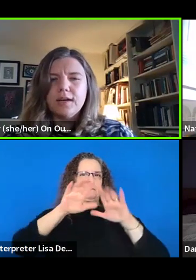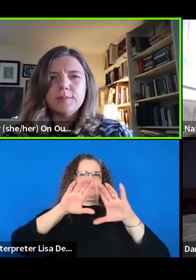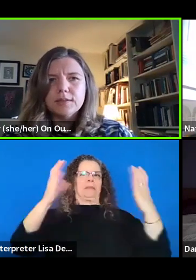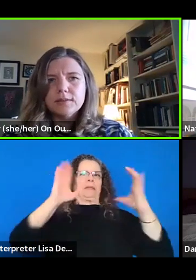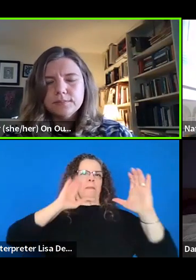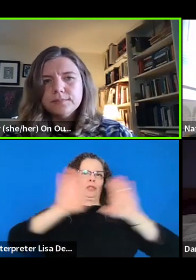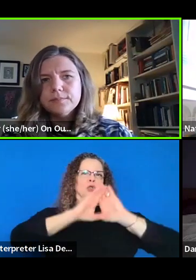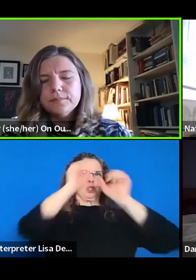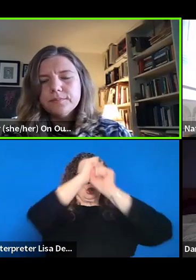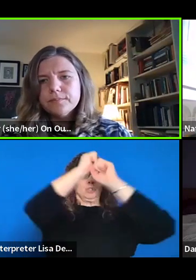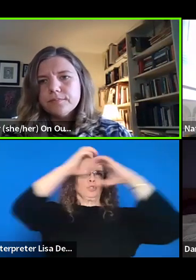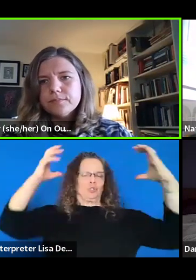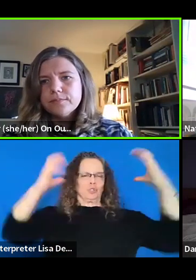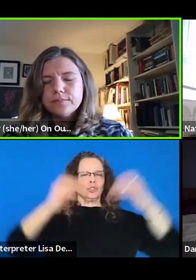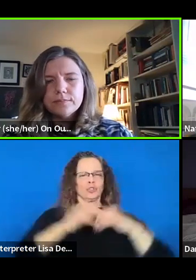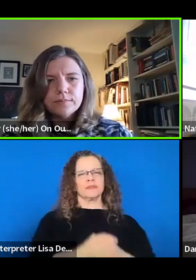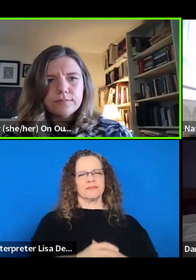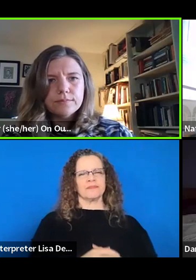difficult aspects.